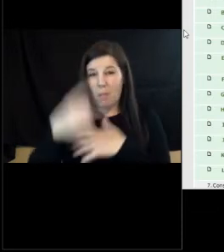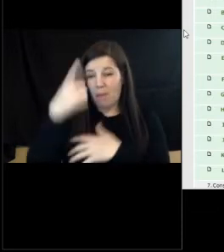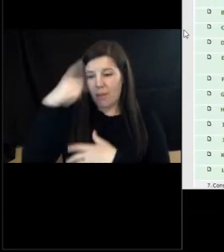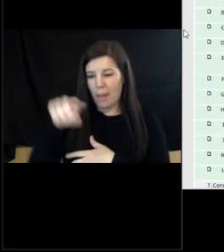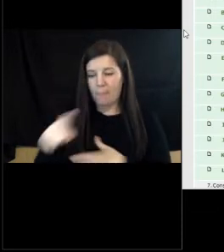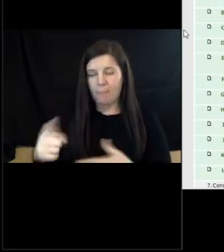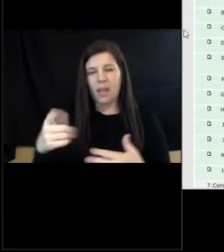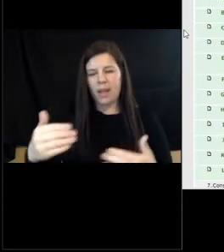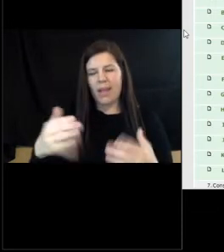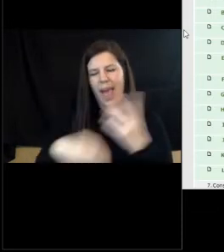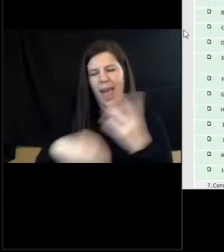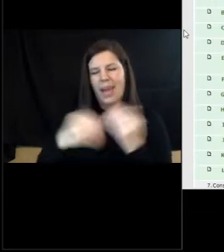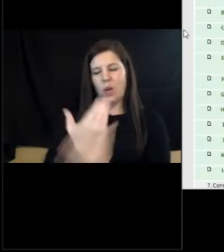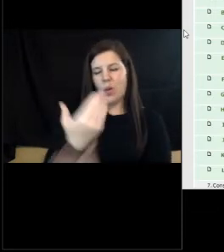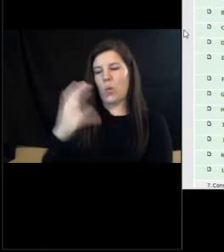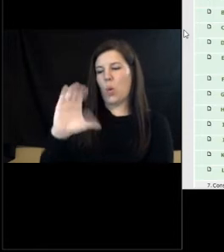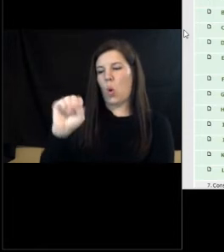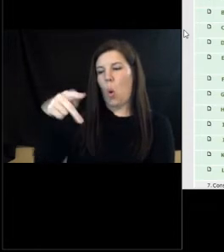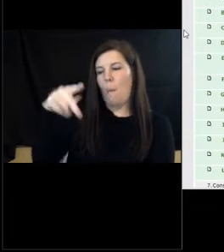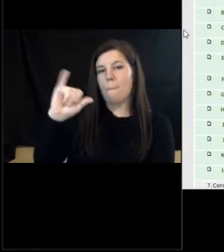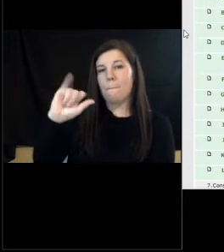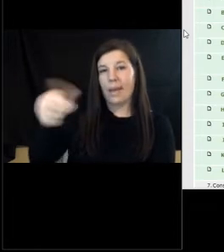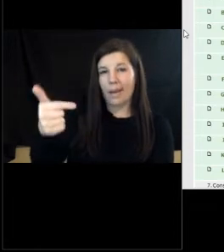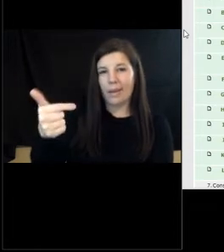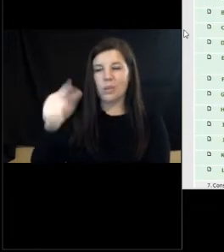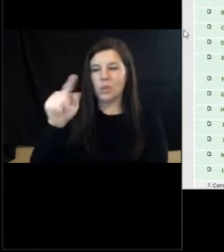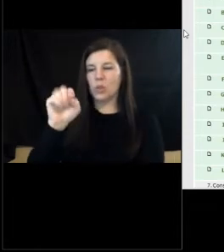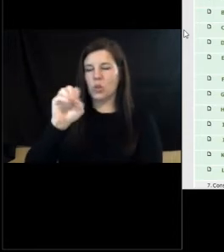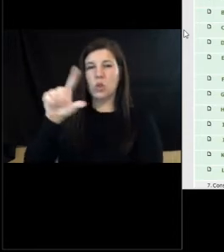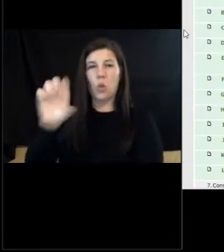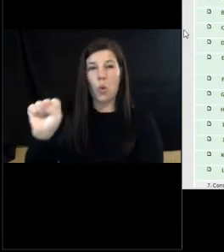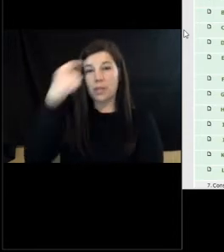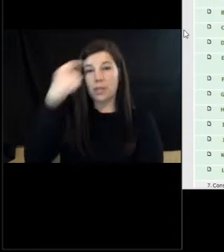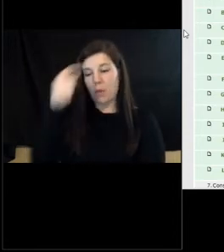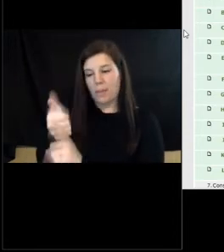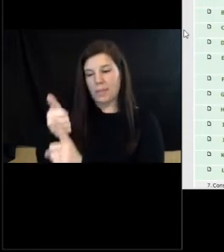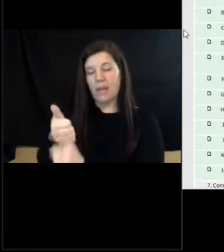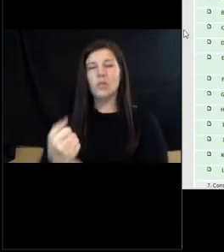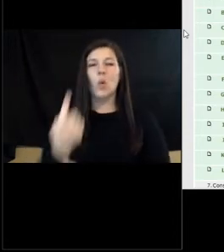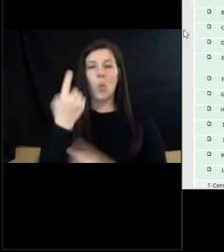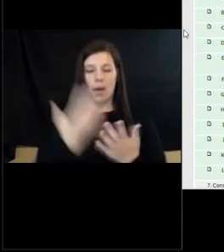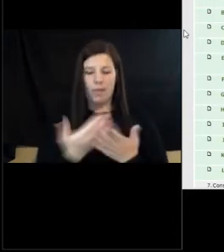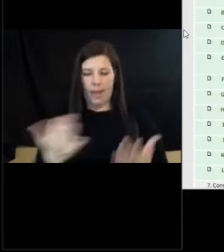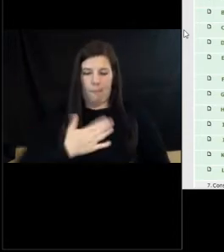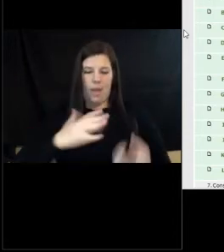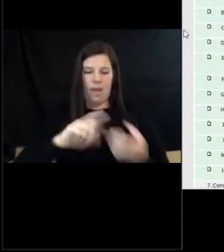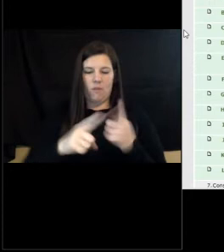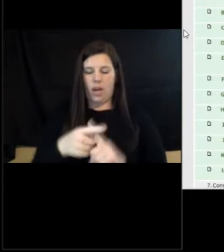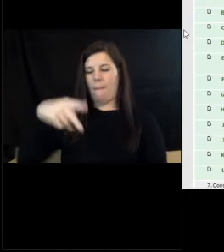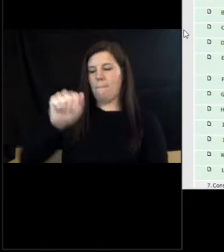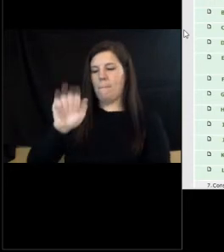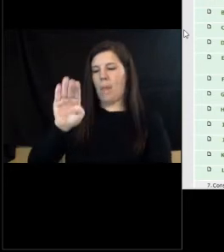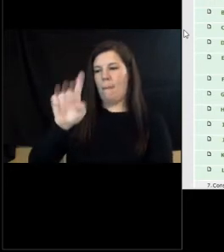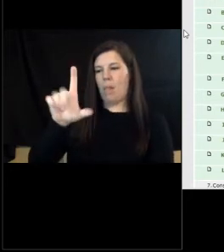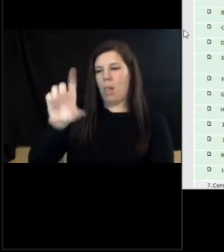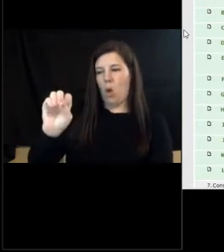coping mechanisms and tools for themselves. And so one of the things that we wanted to have my friend here, Pablo Del Riel,